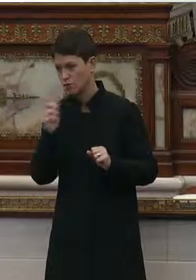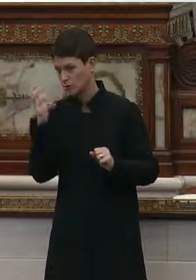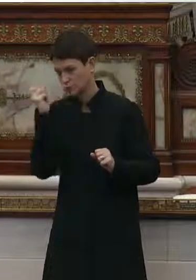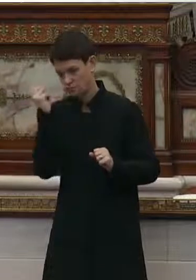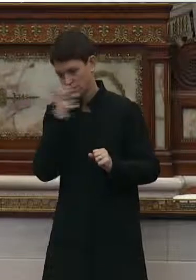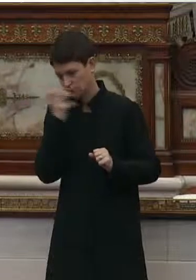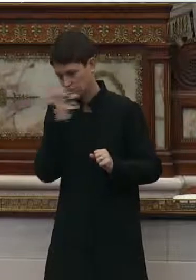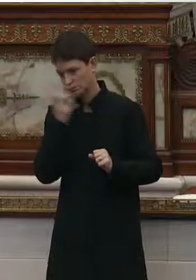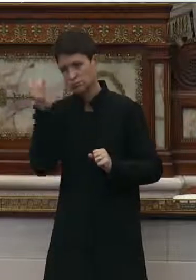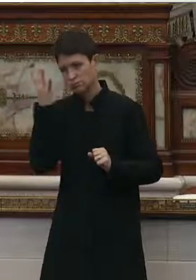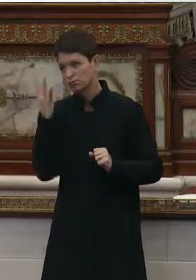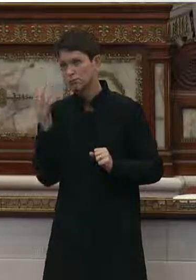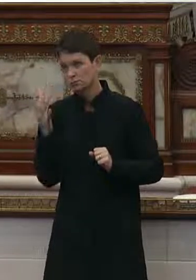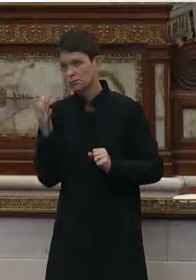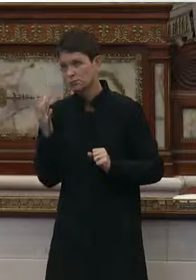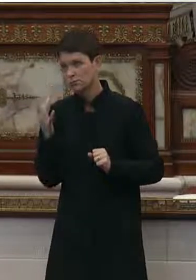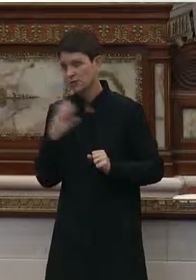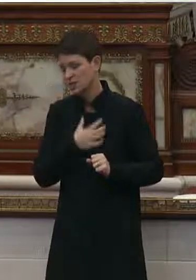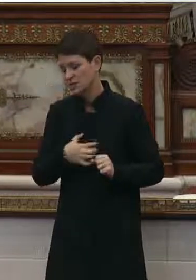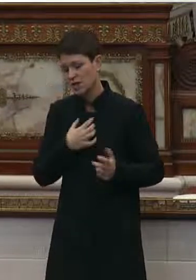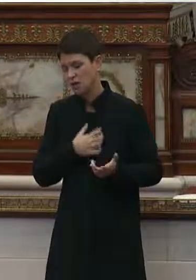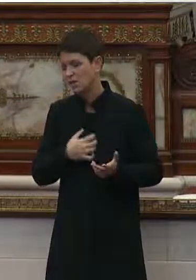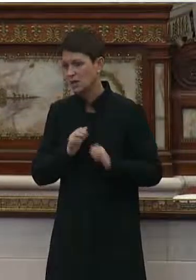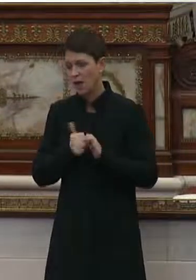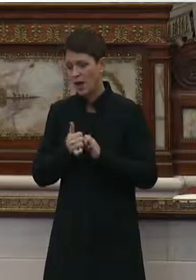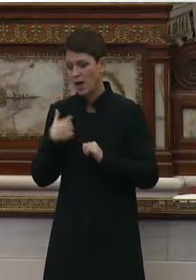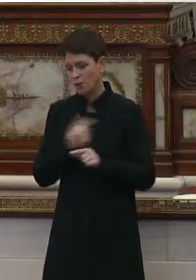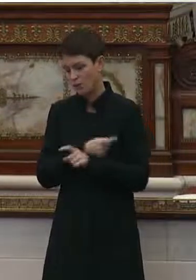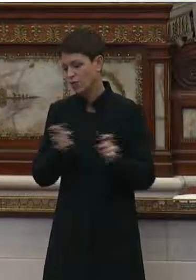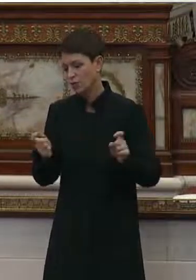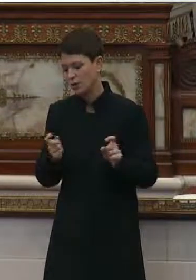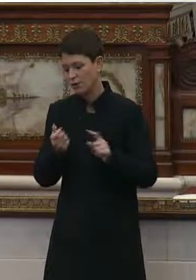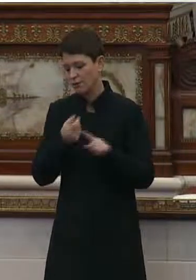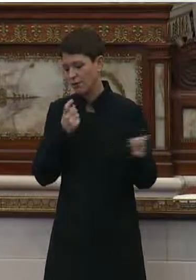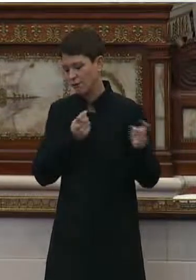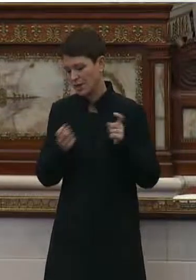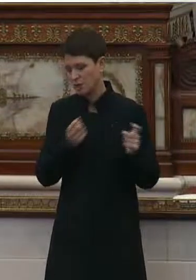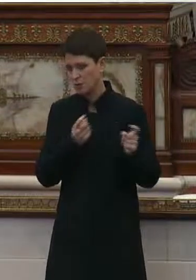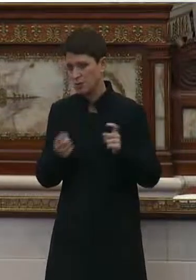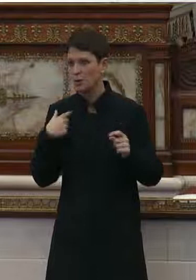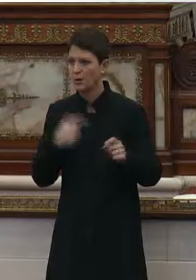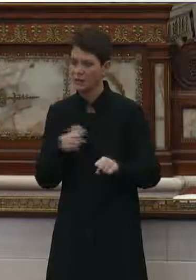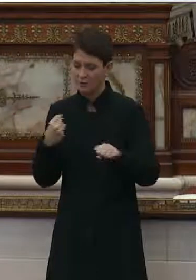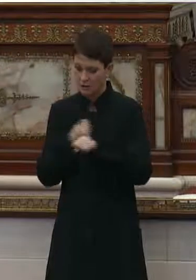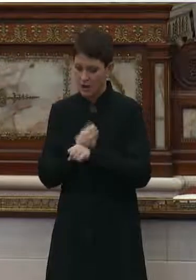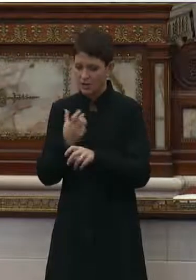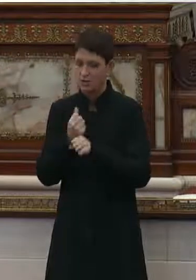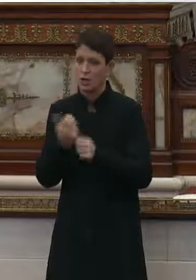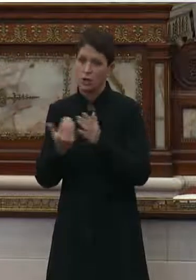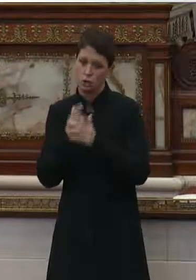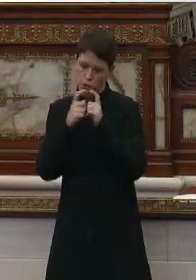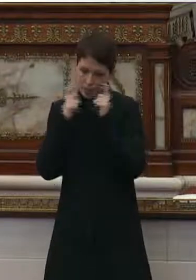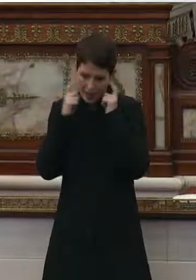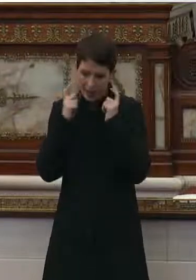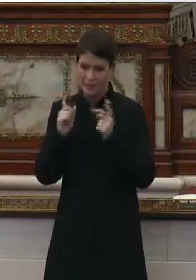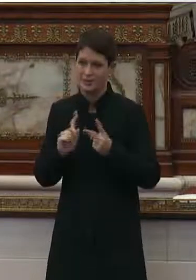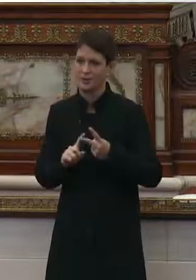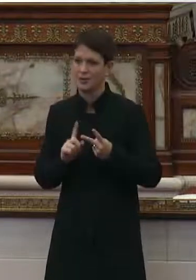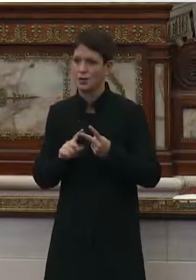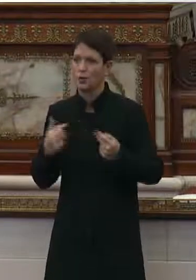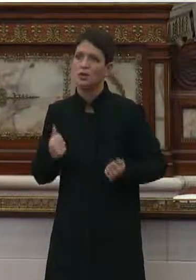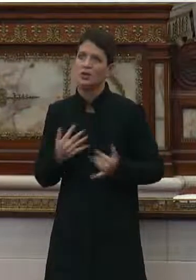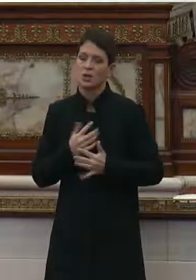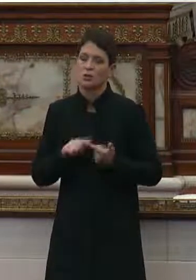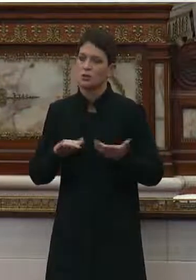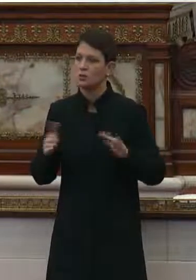just disgusted how we were treated by management. We had to fight to get a new mask and we were scared